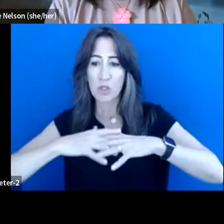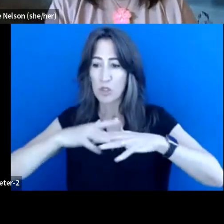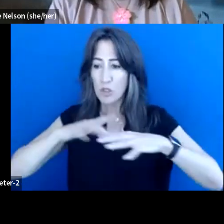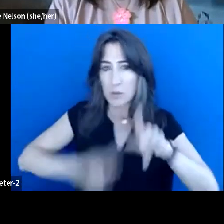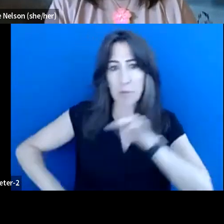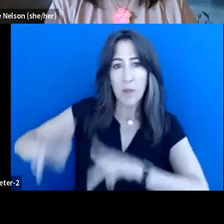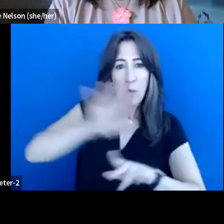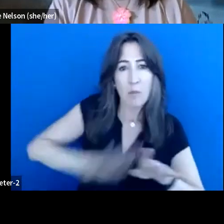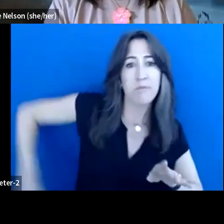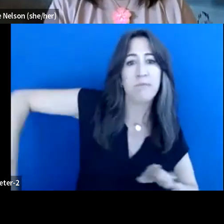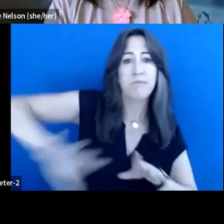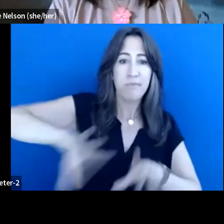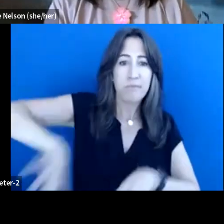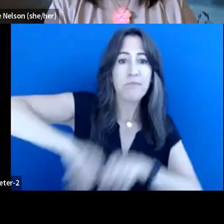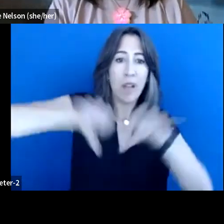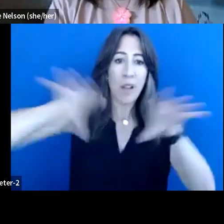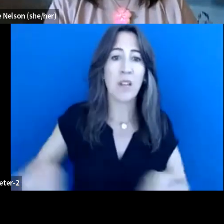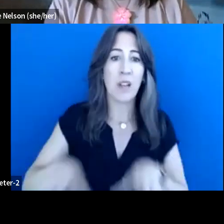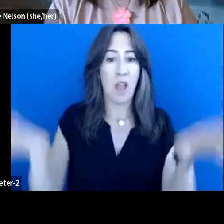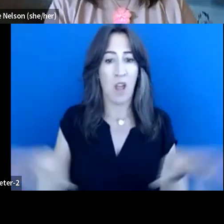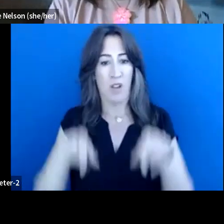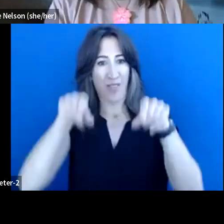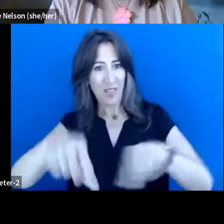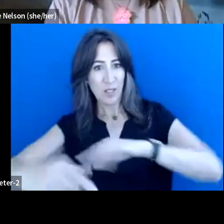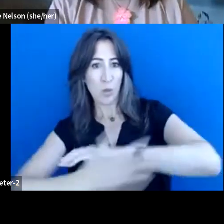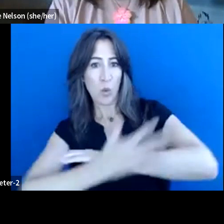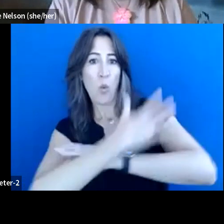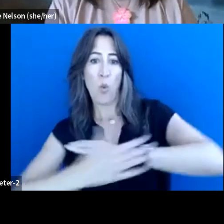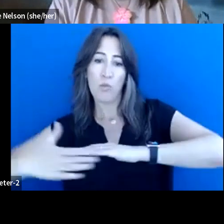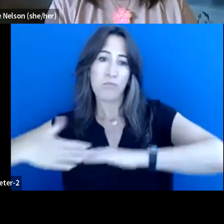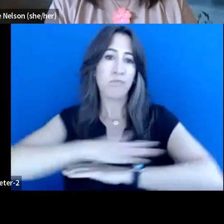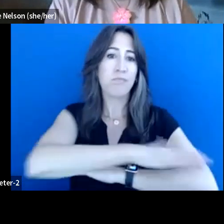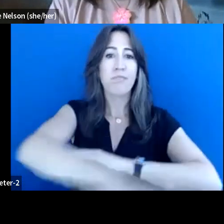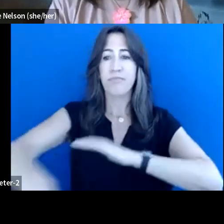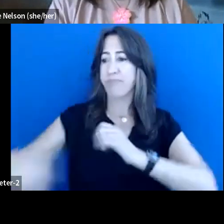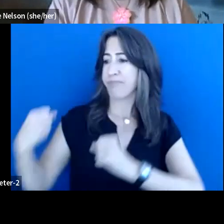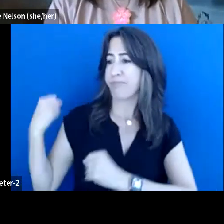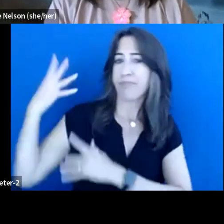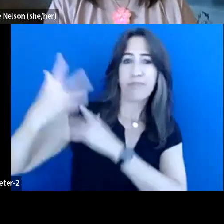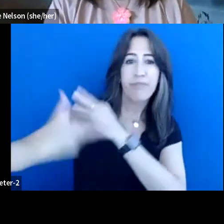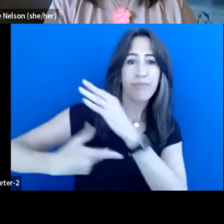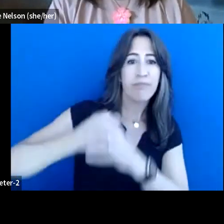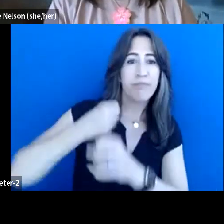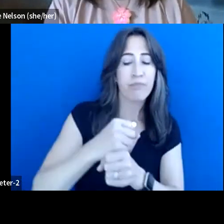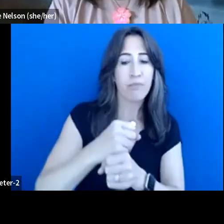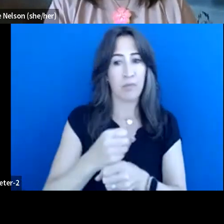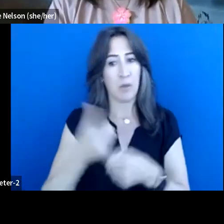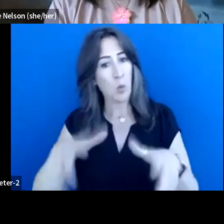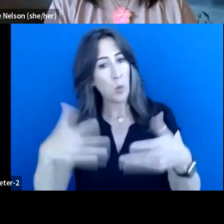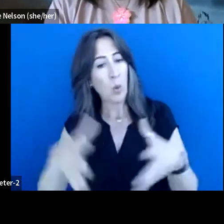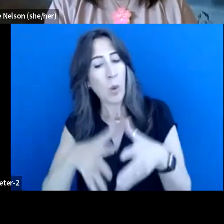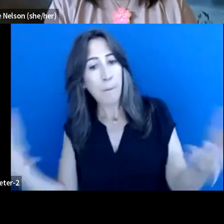on our coastal shorelines over the thousands of years, and how much knowledge is really